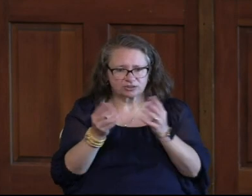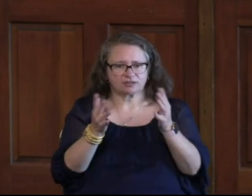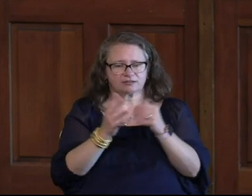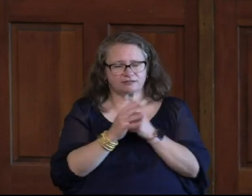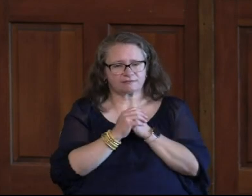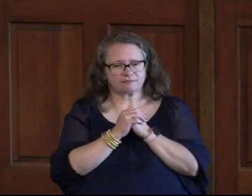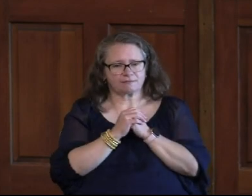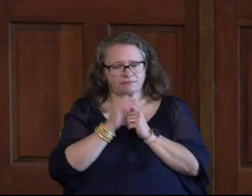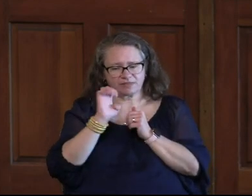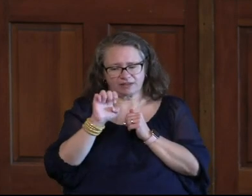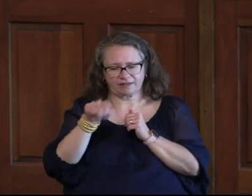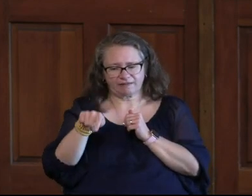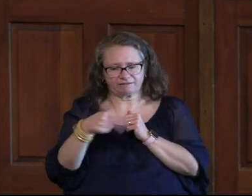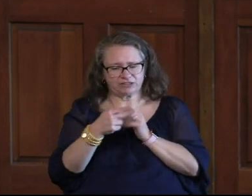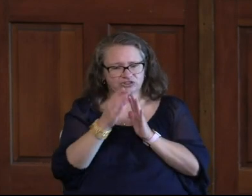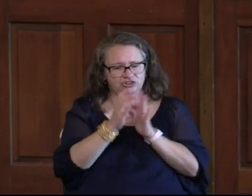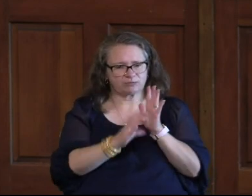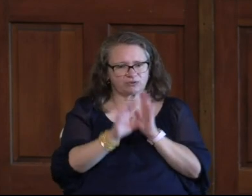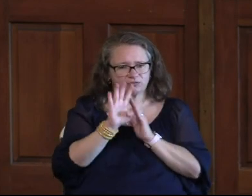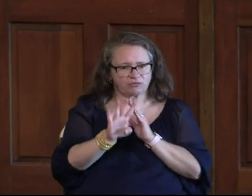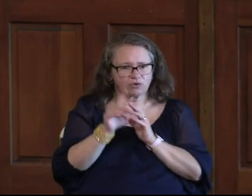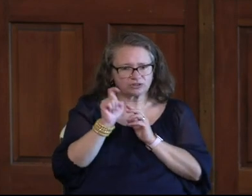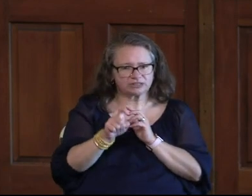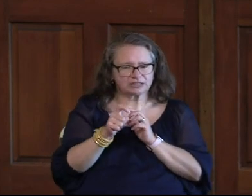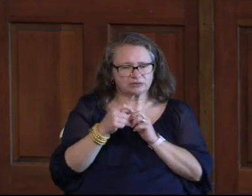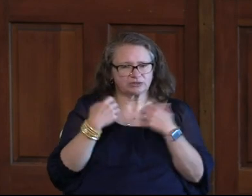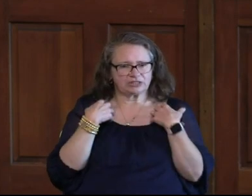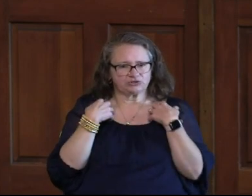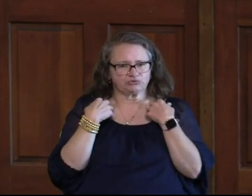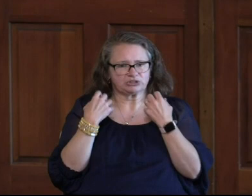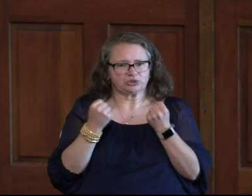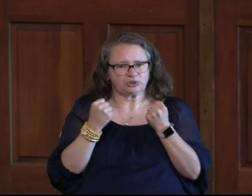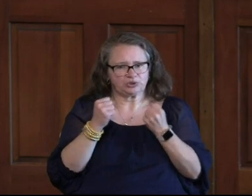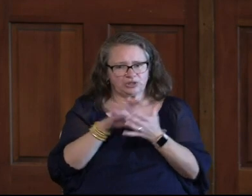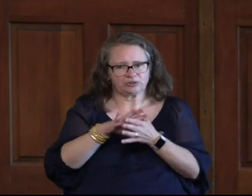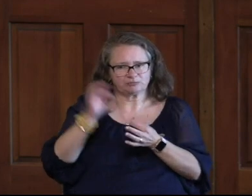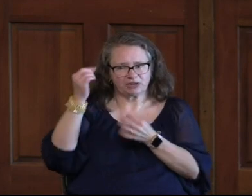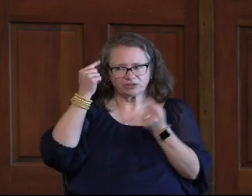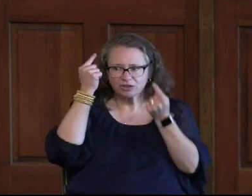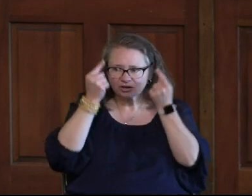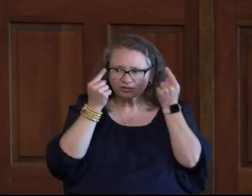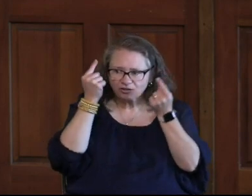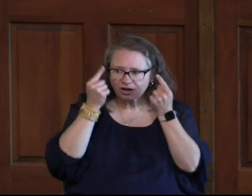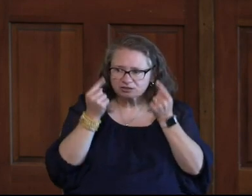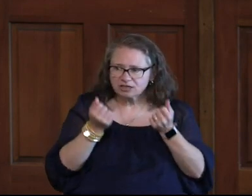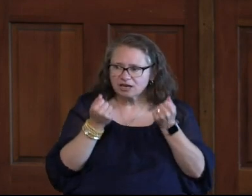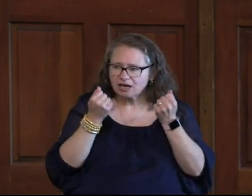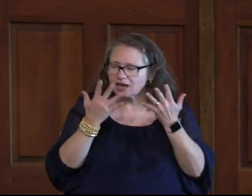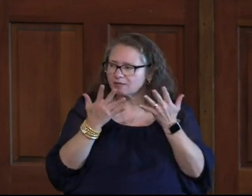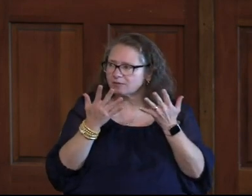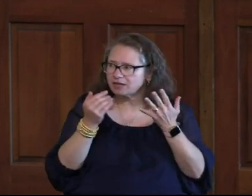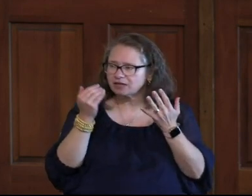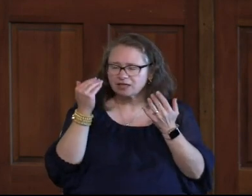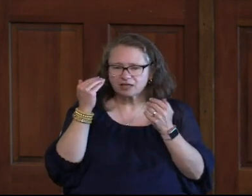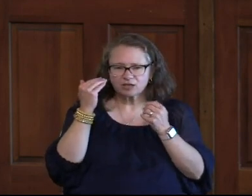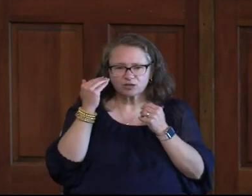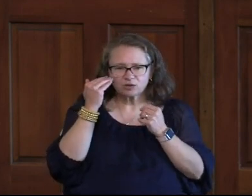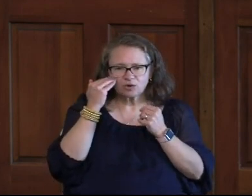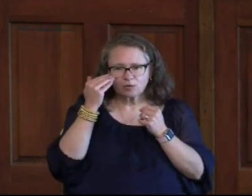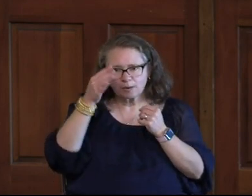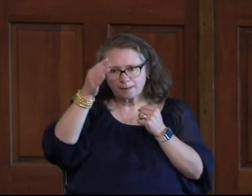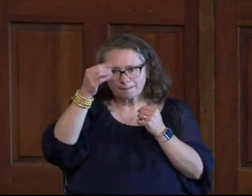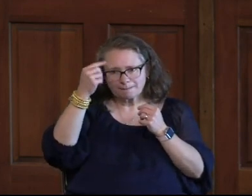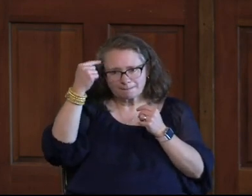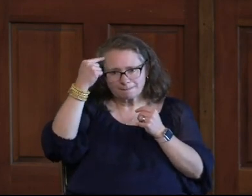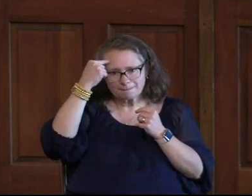And what Ephesians Chapter 4 says Is that we have To be renewed In the spirit Of our minds How many of you Know that the mind Is a very important